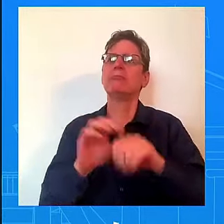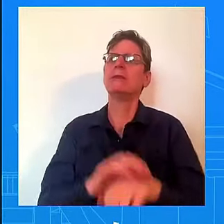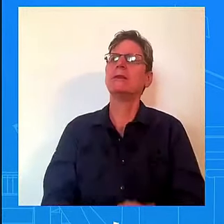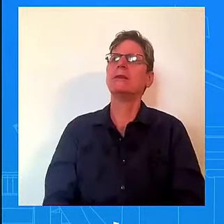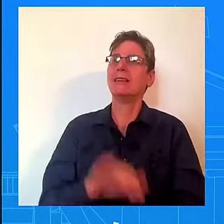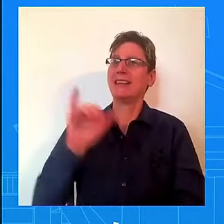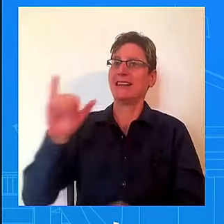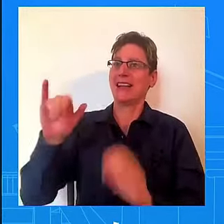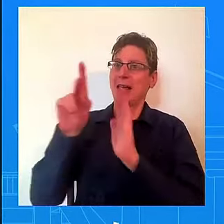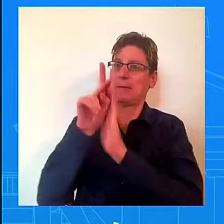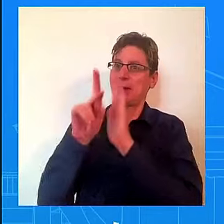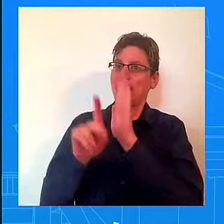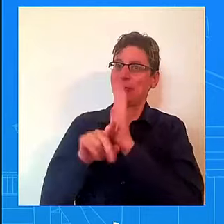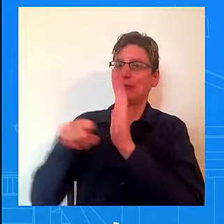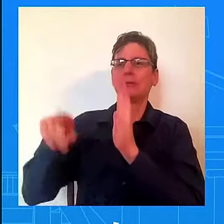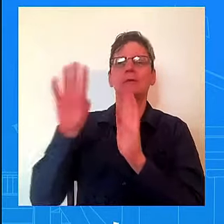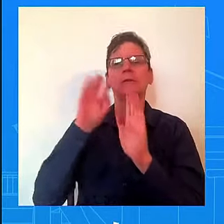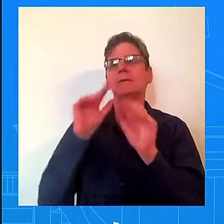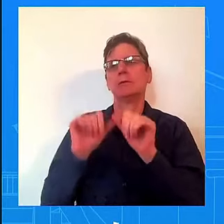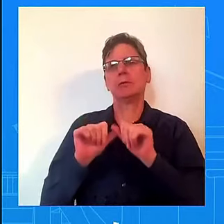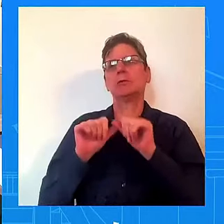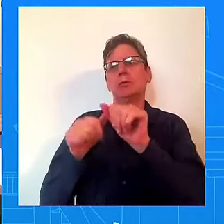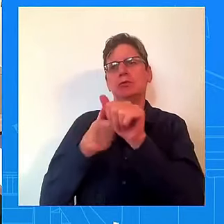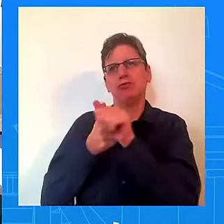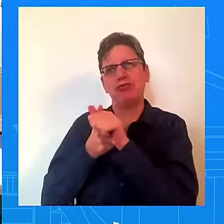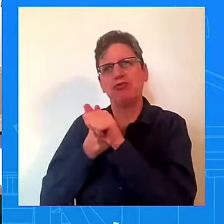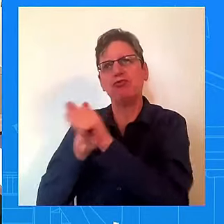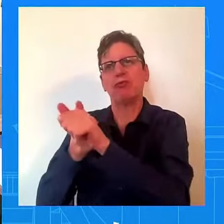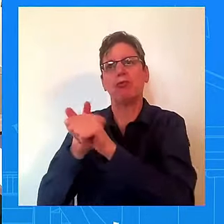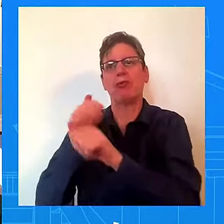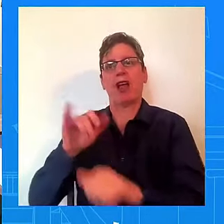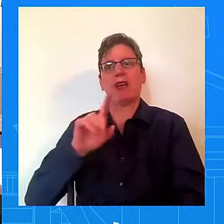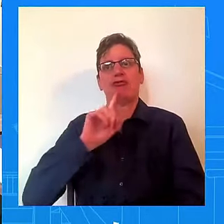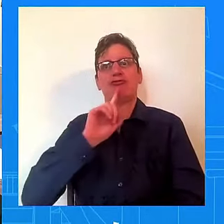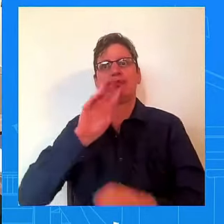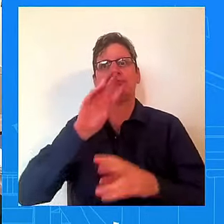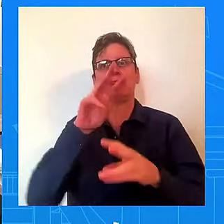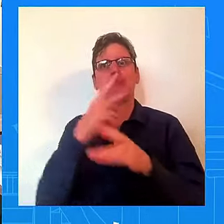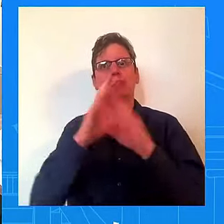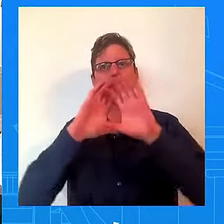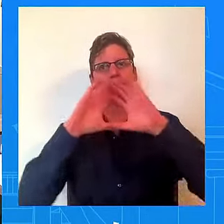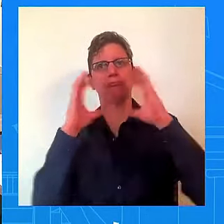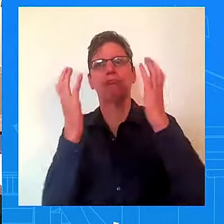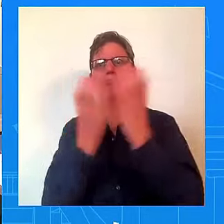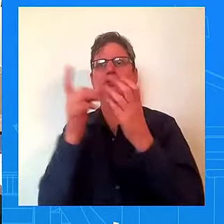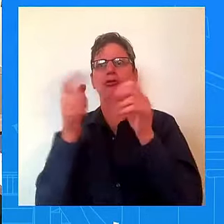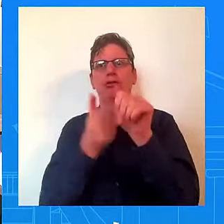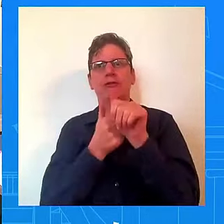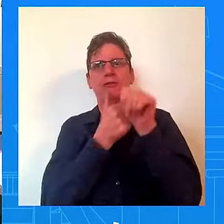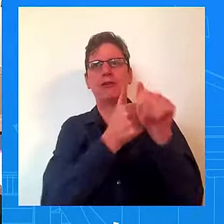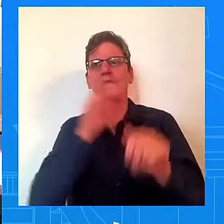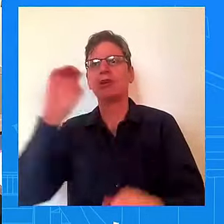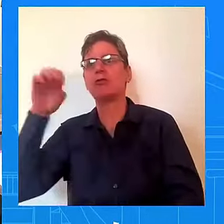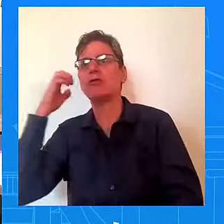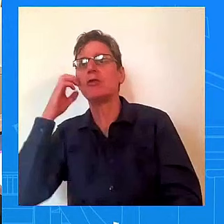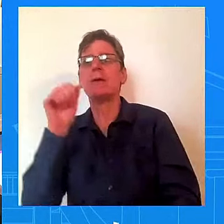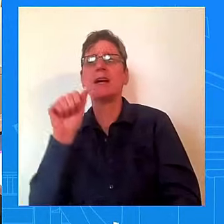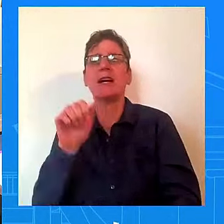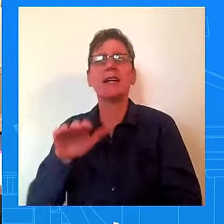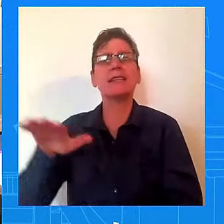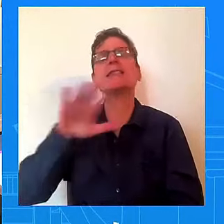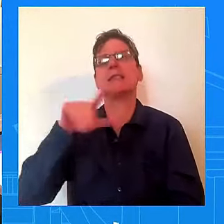Thanks a lot, Karine. On the Investing in America event that we had earlier today, the events that the President will have later this week,